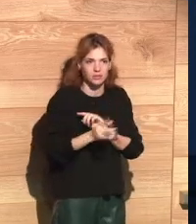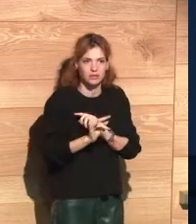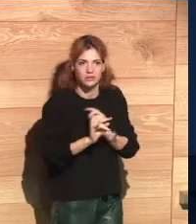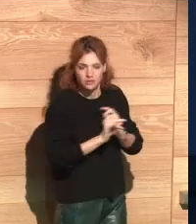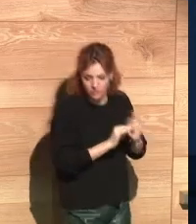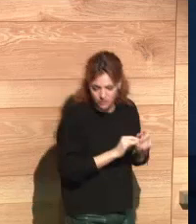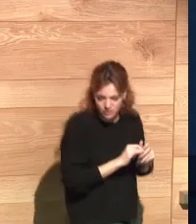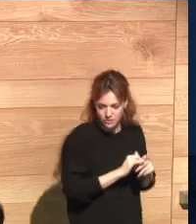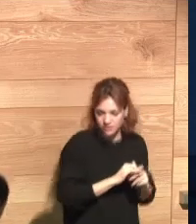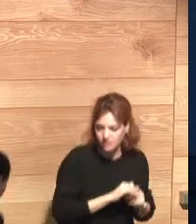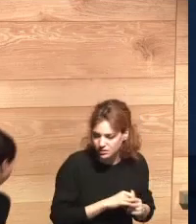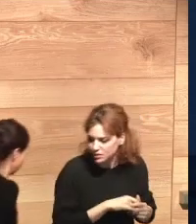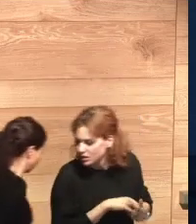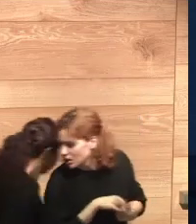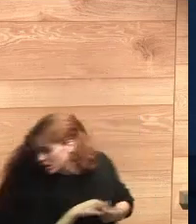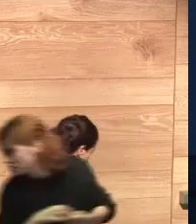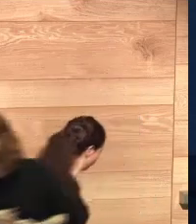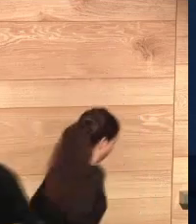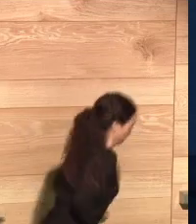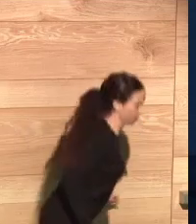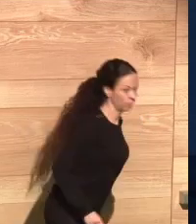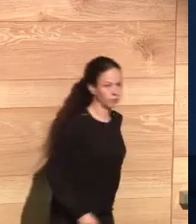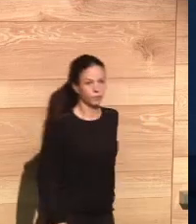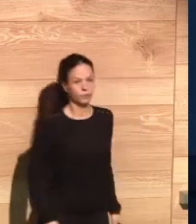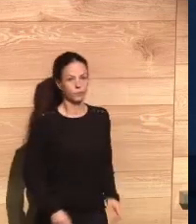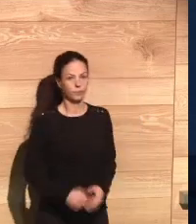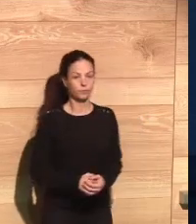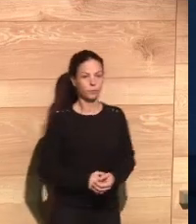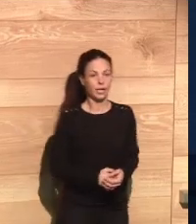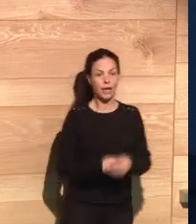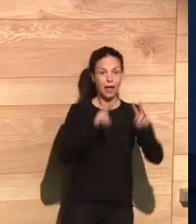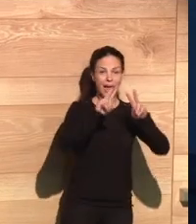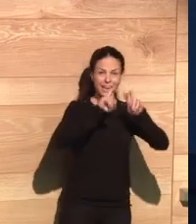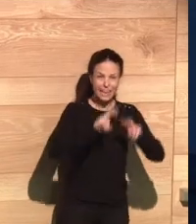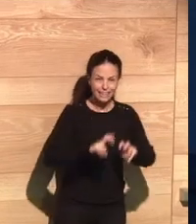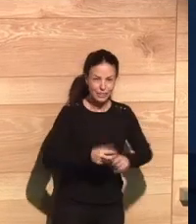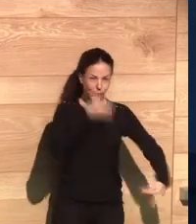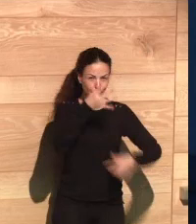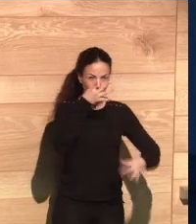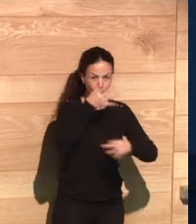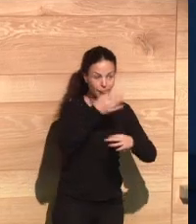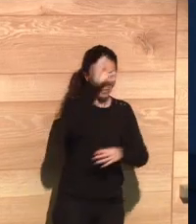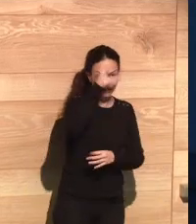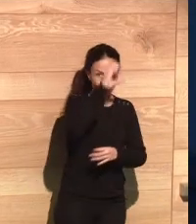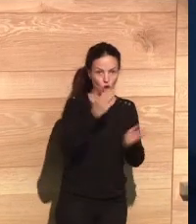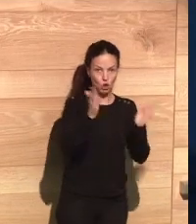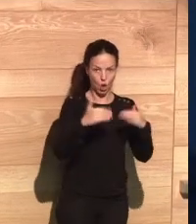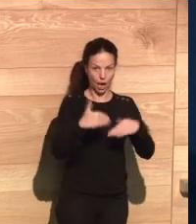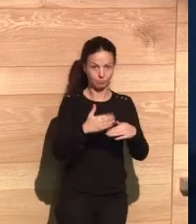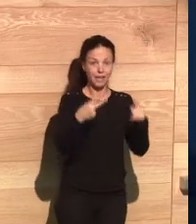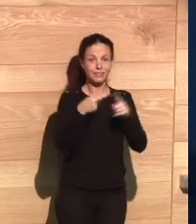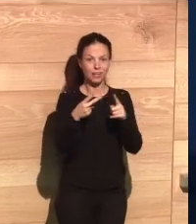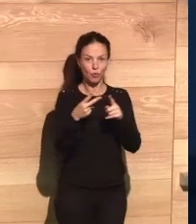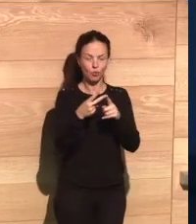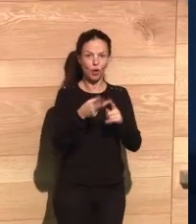are being used by our societies. And sometimes we see that there are no rigorous or strict analysis based on